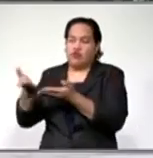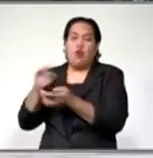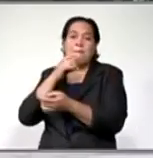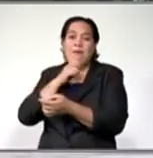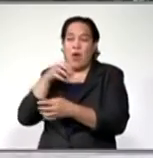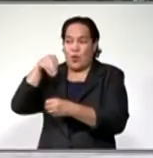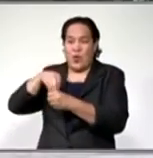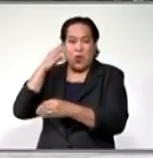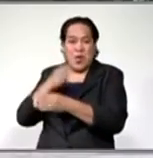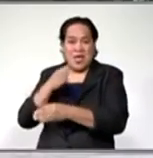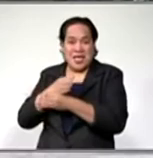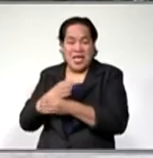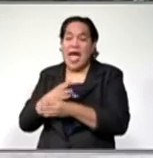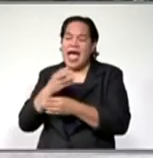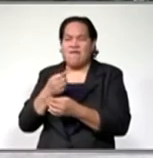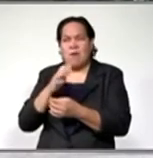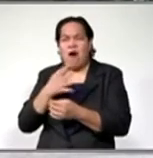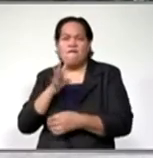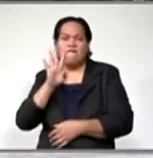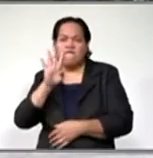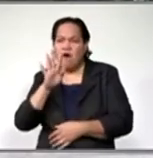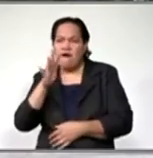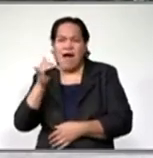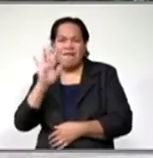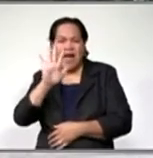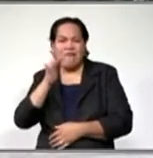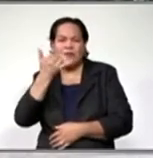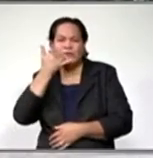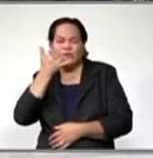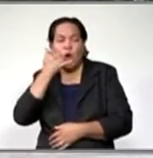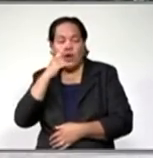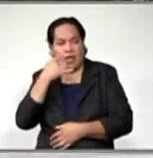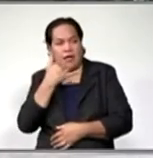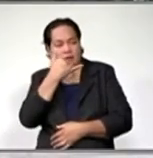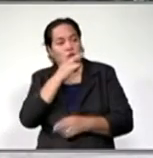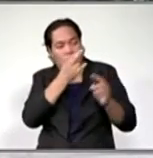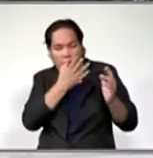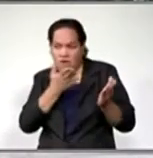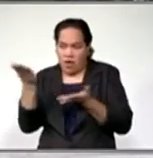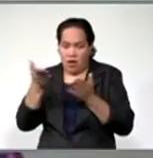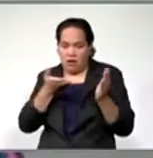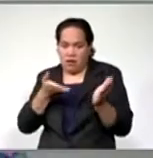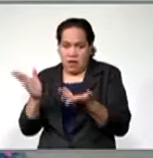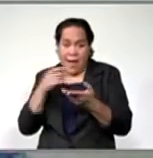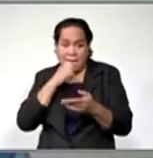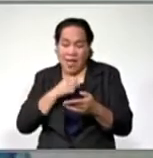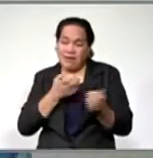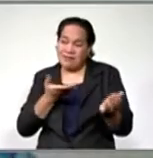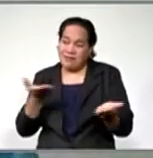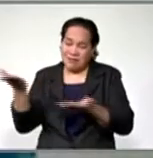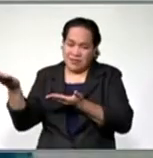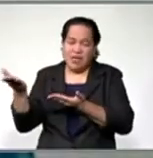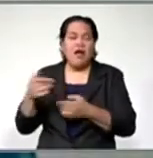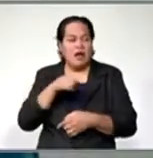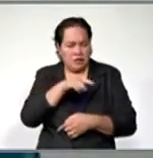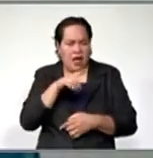about four or five lines going for men, which we do the referrals to. And they're also, you know, going